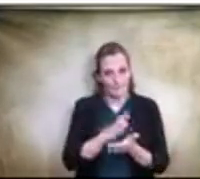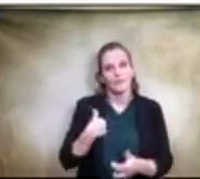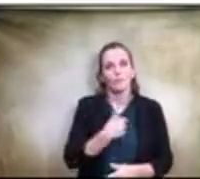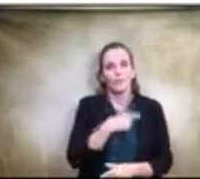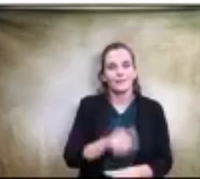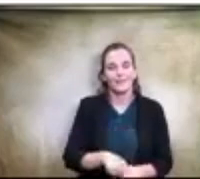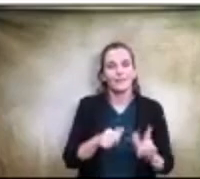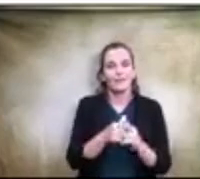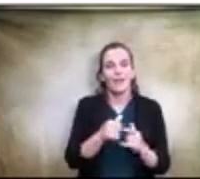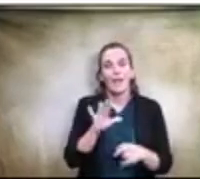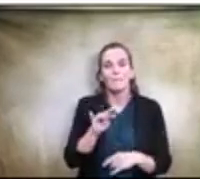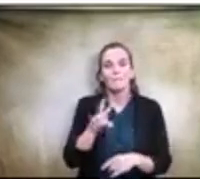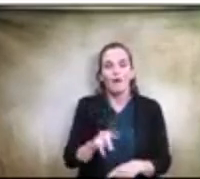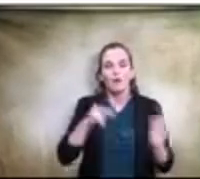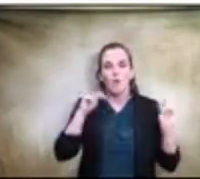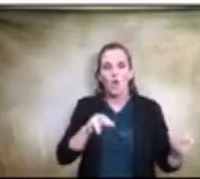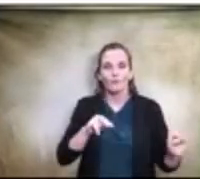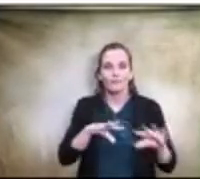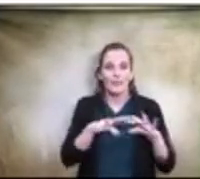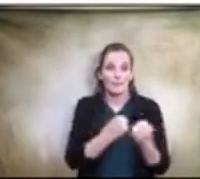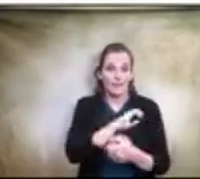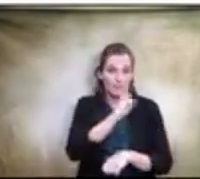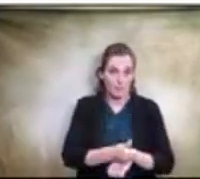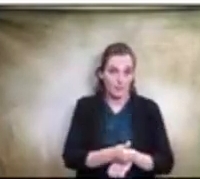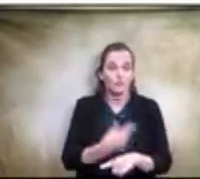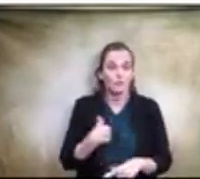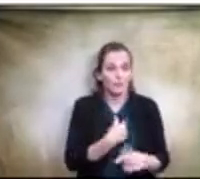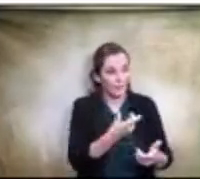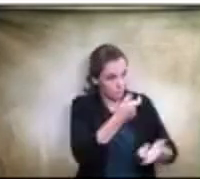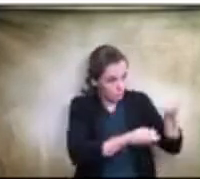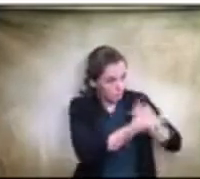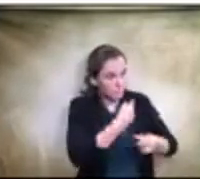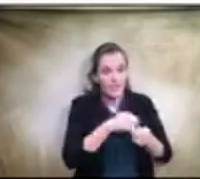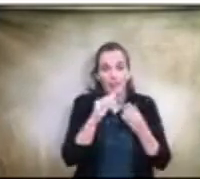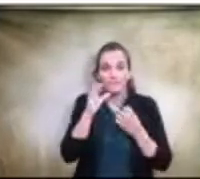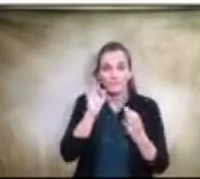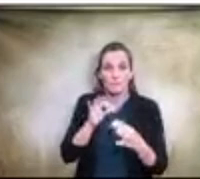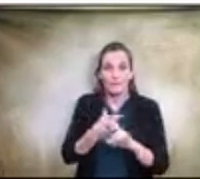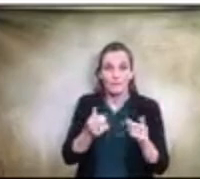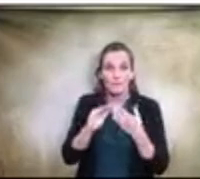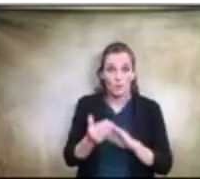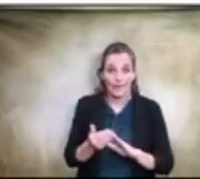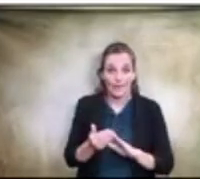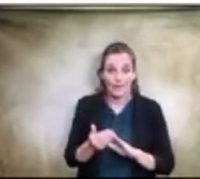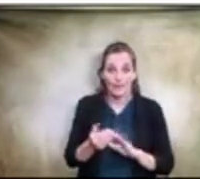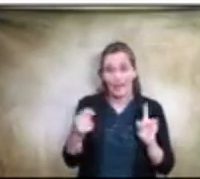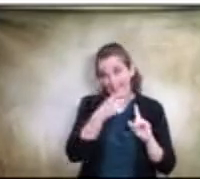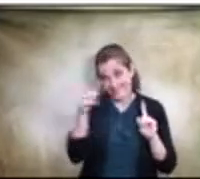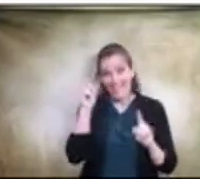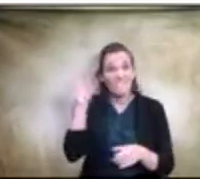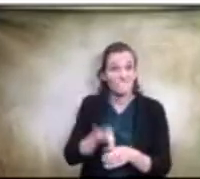in place so that we can have input from our community. They voted on a middle school